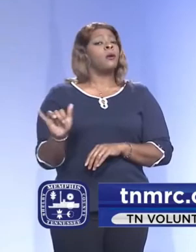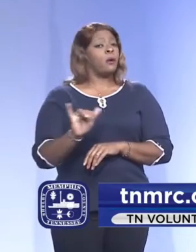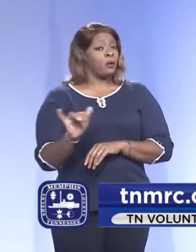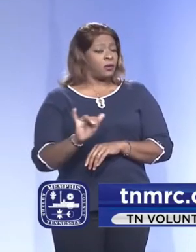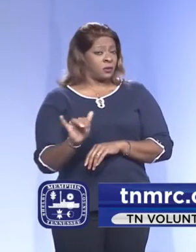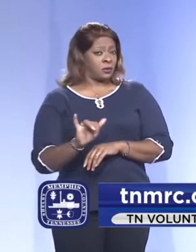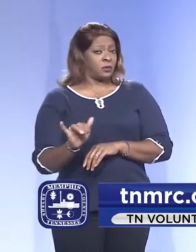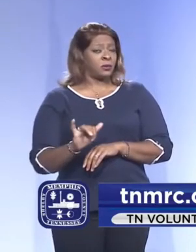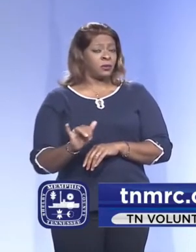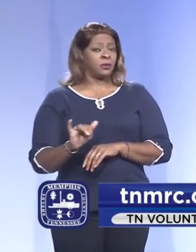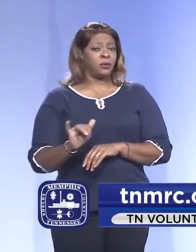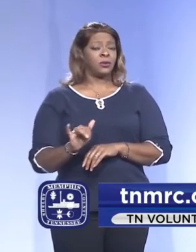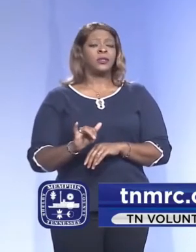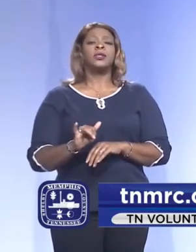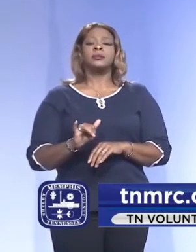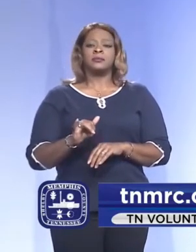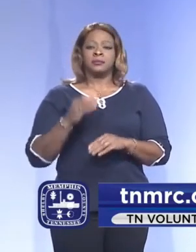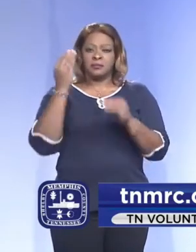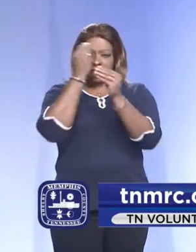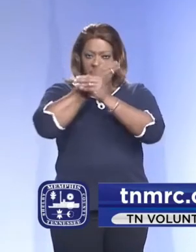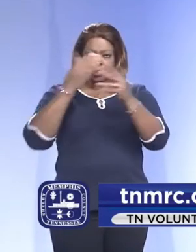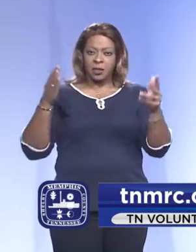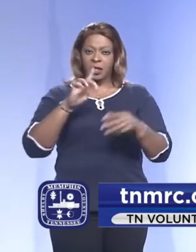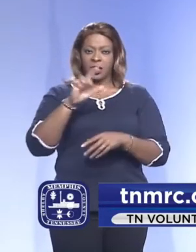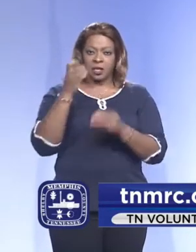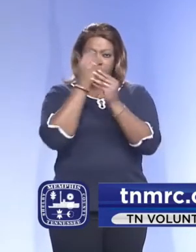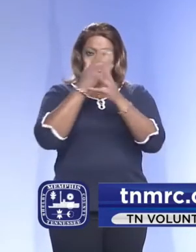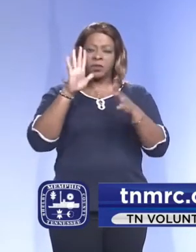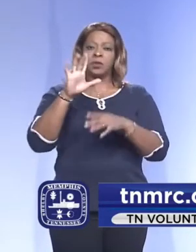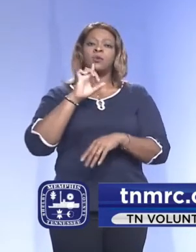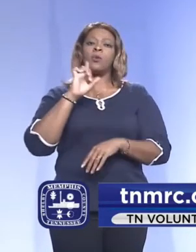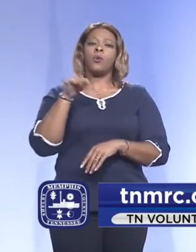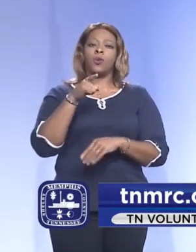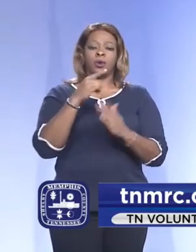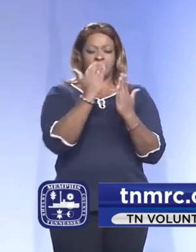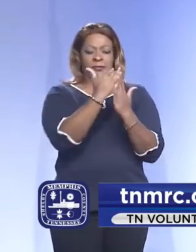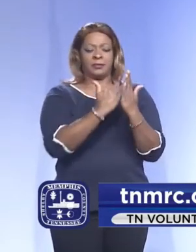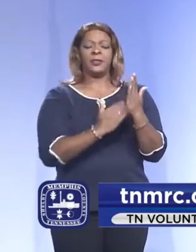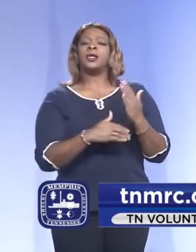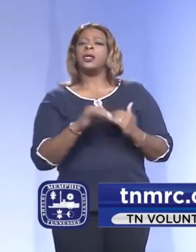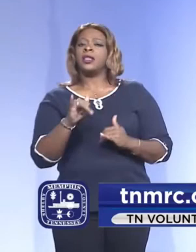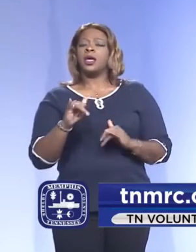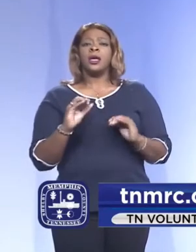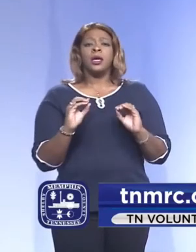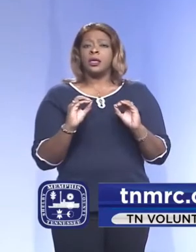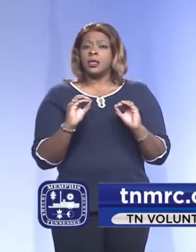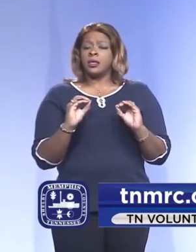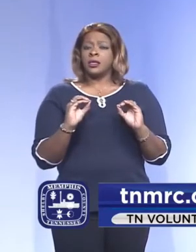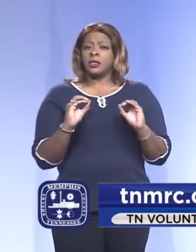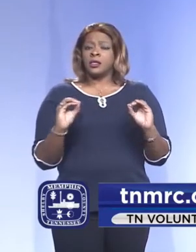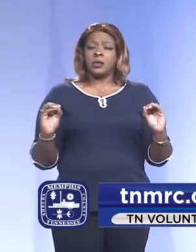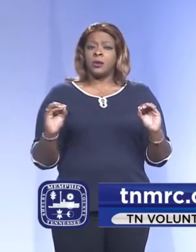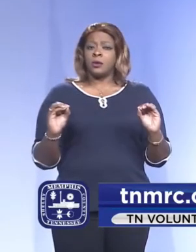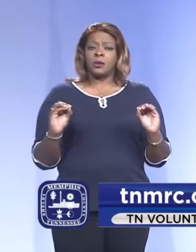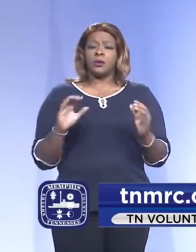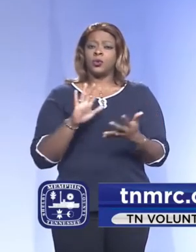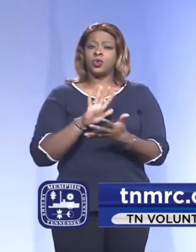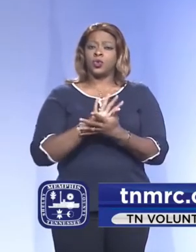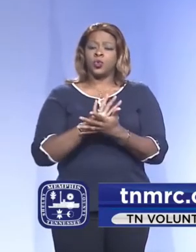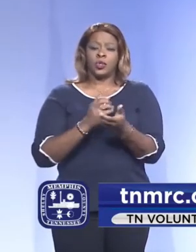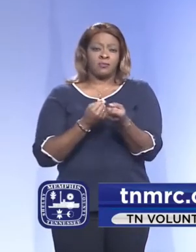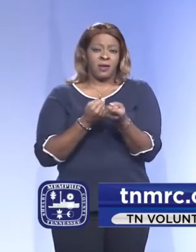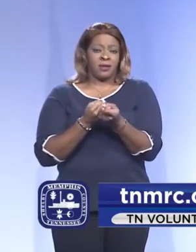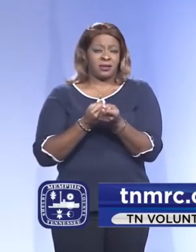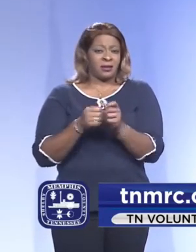indicated in his executive order that non-school sponsored